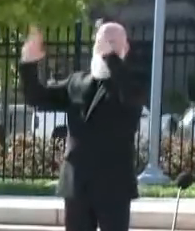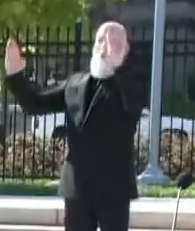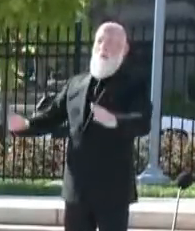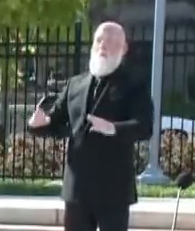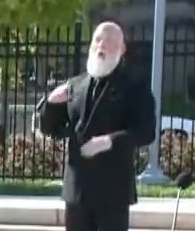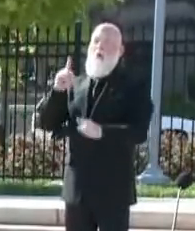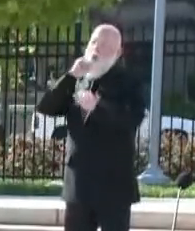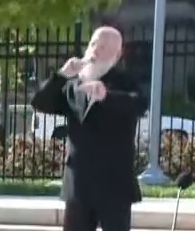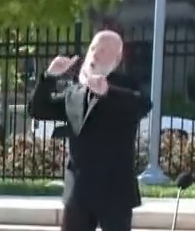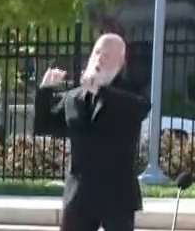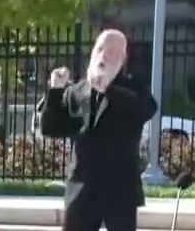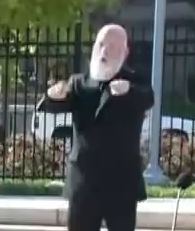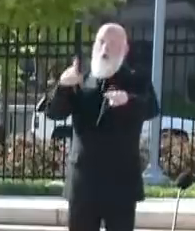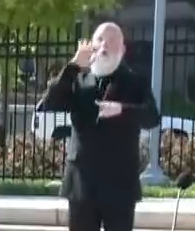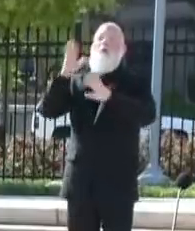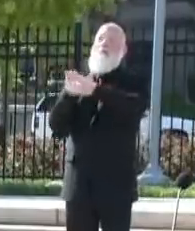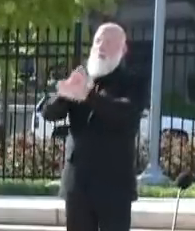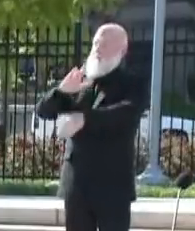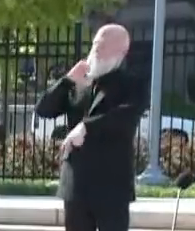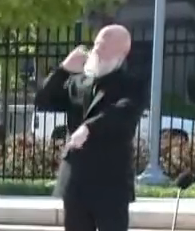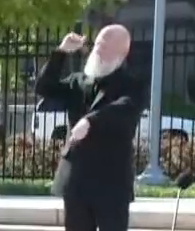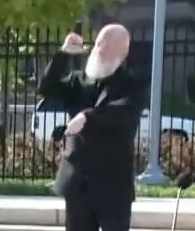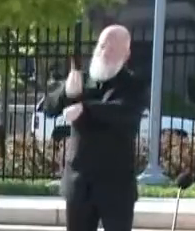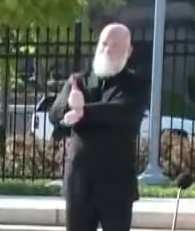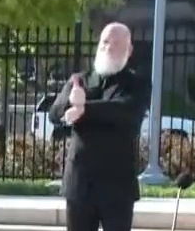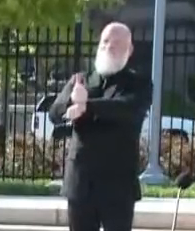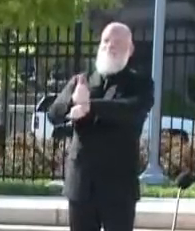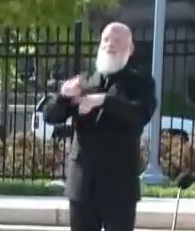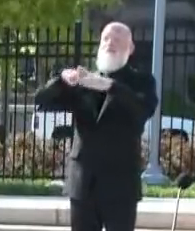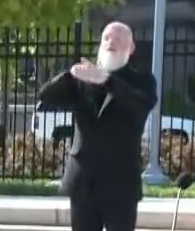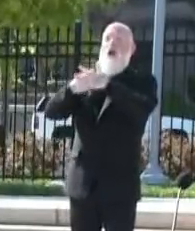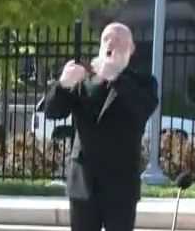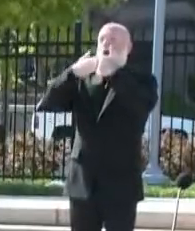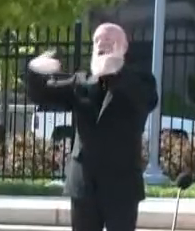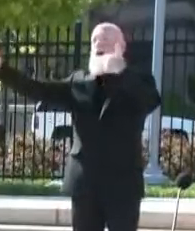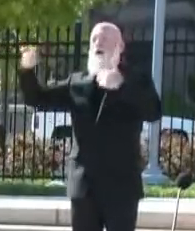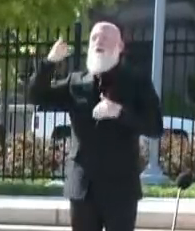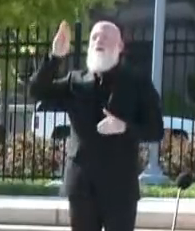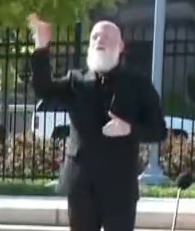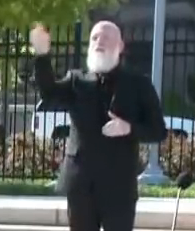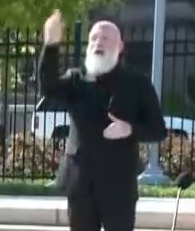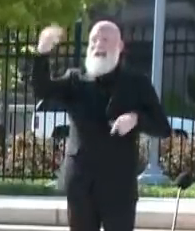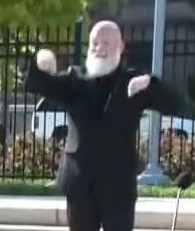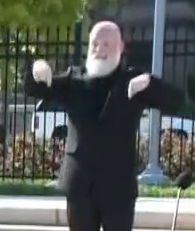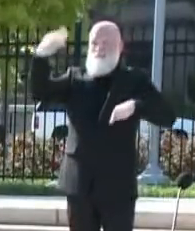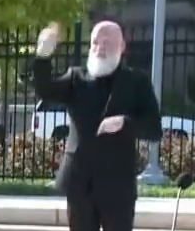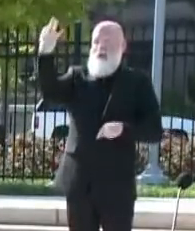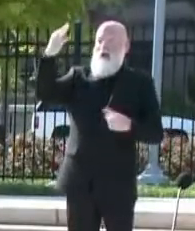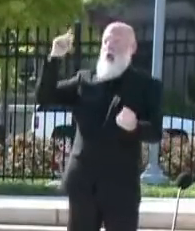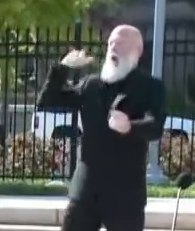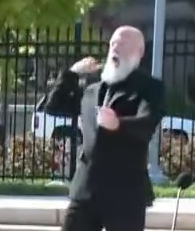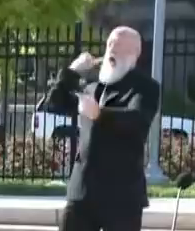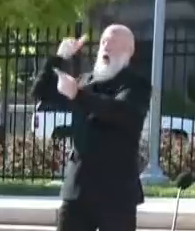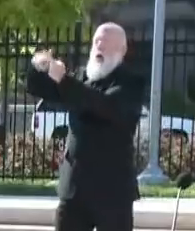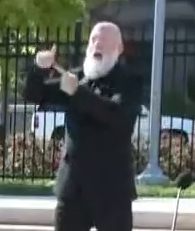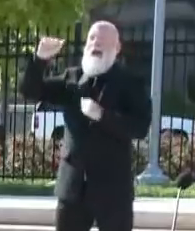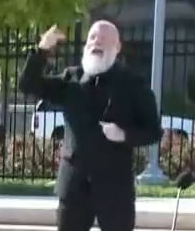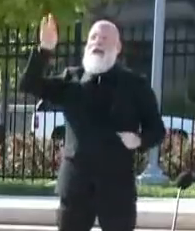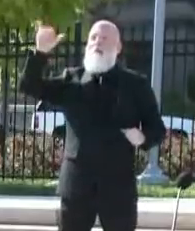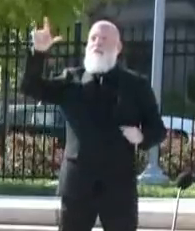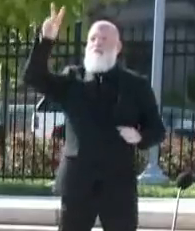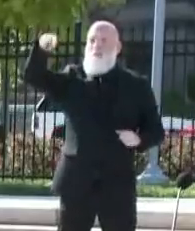through April 13, 2020. This date is in line with our public health emergency order.